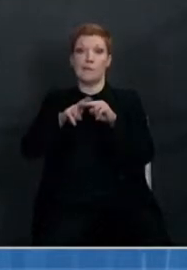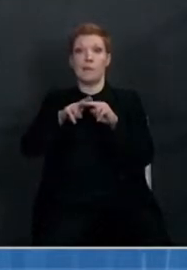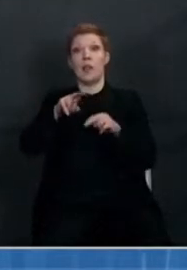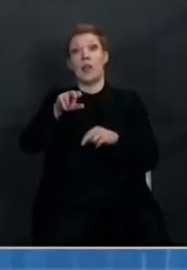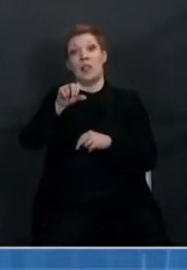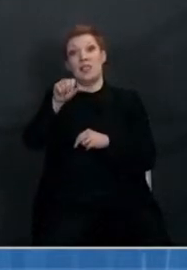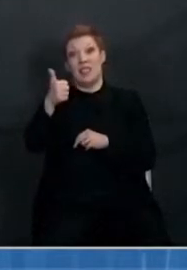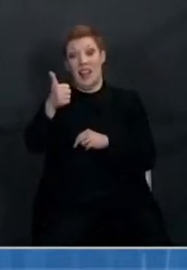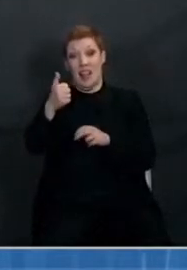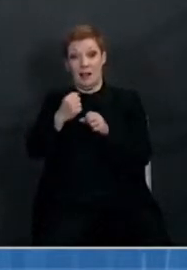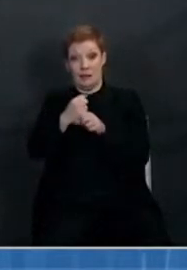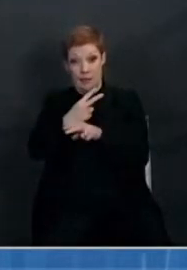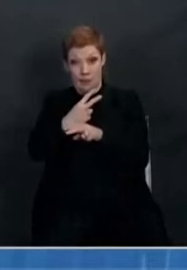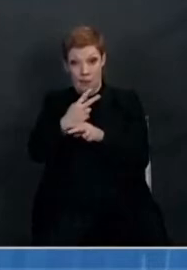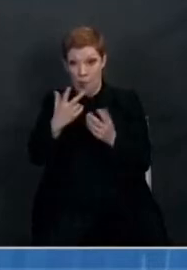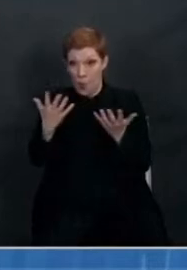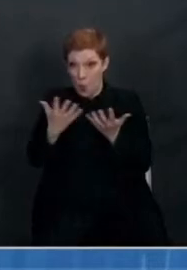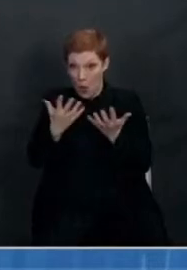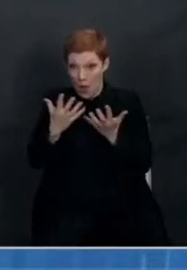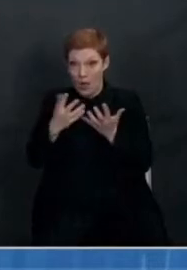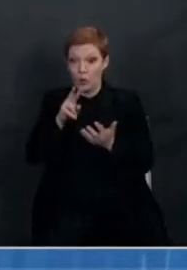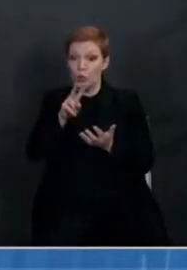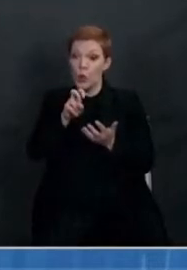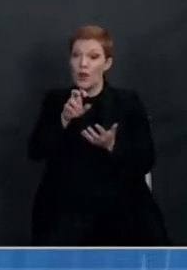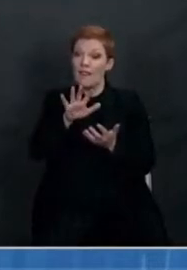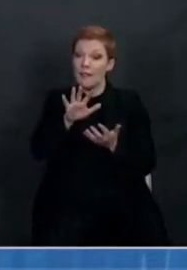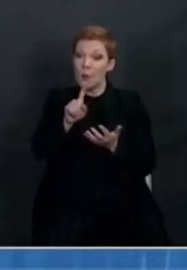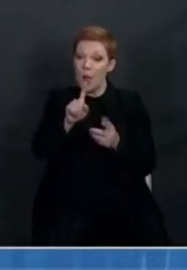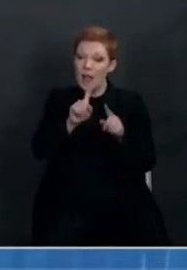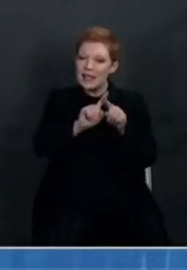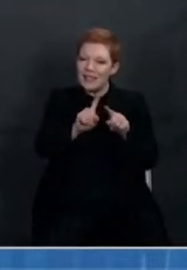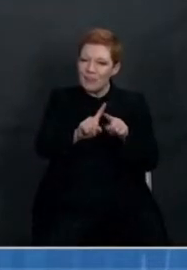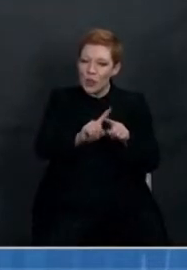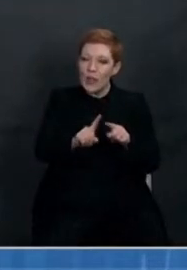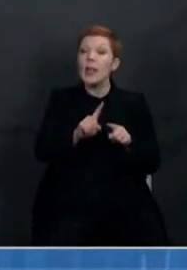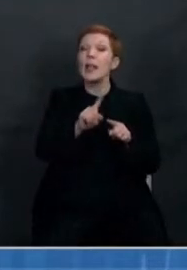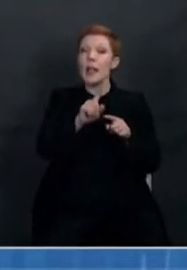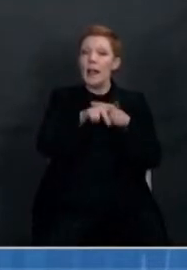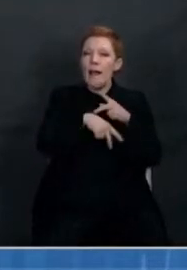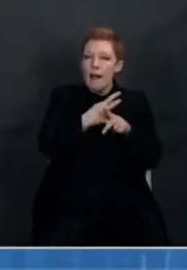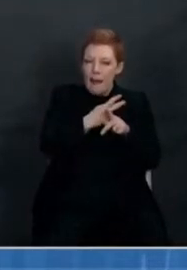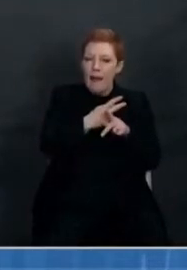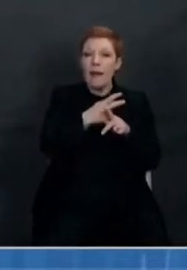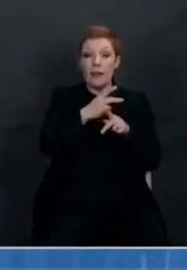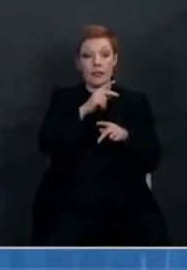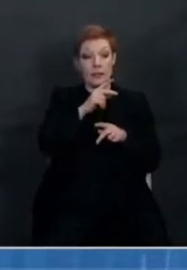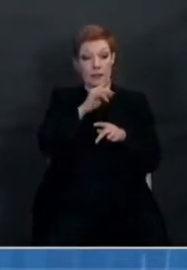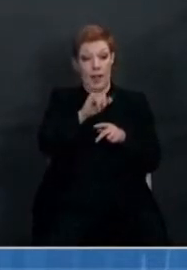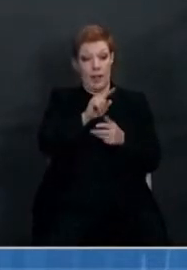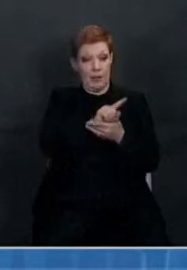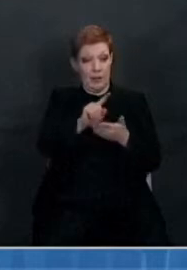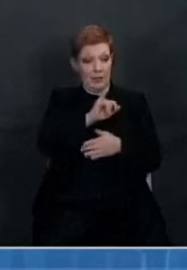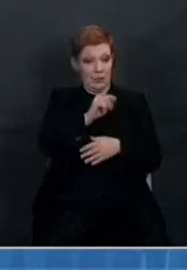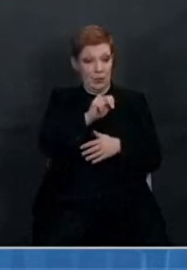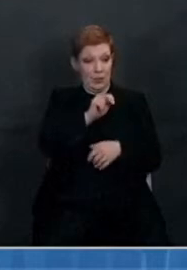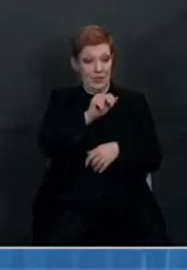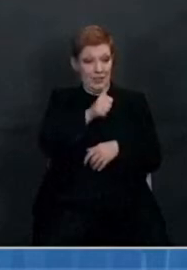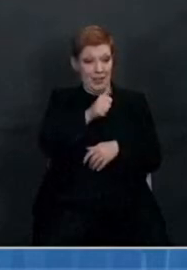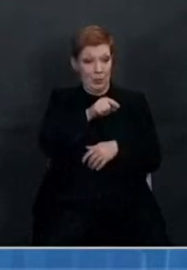weeks, going from 251 sequences that were sequenced during the week of January 10th to 2